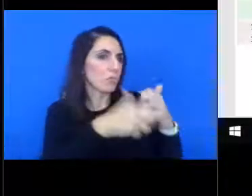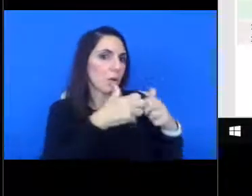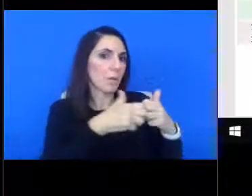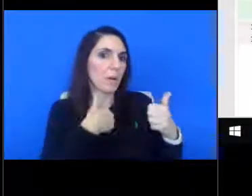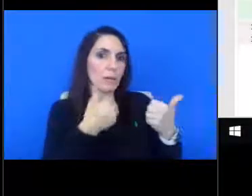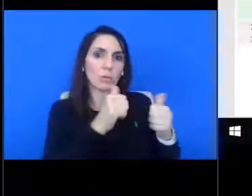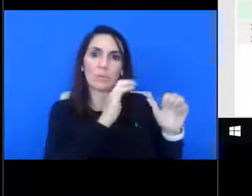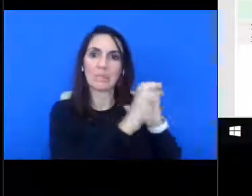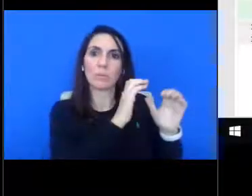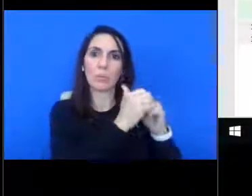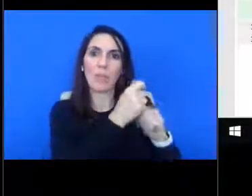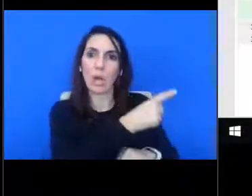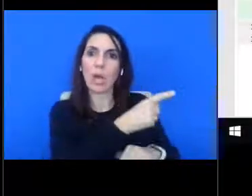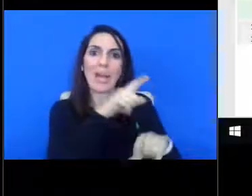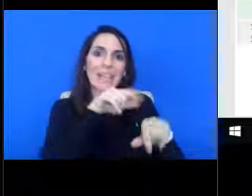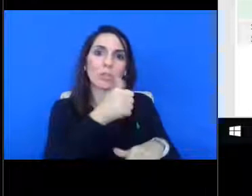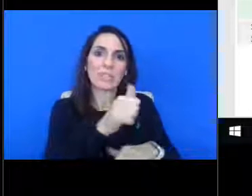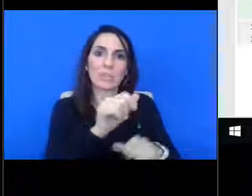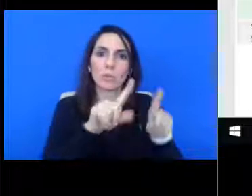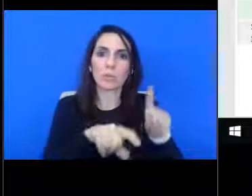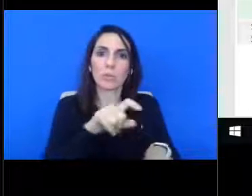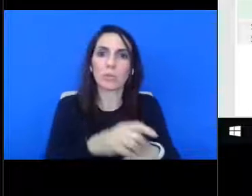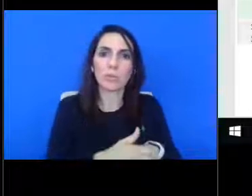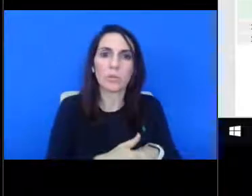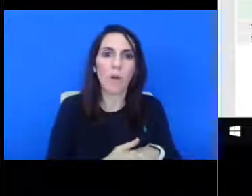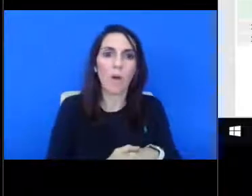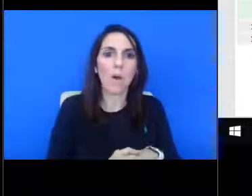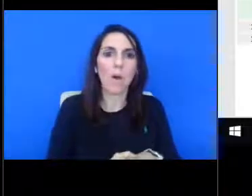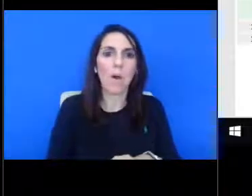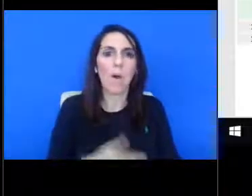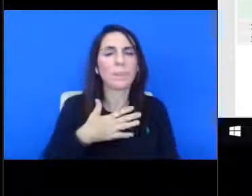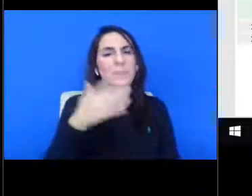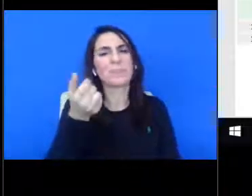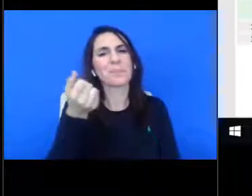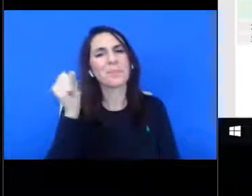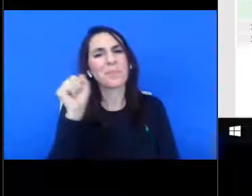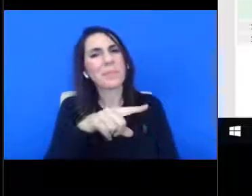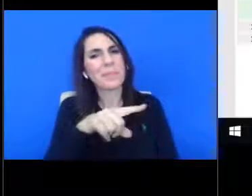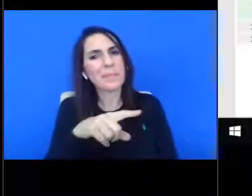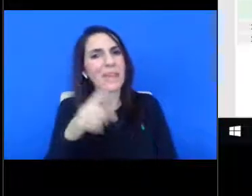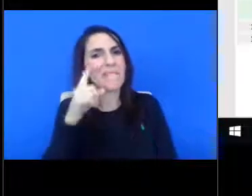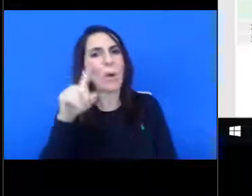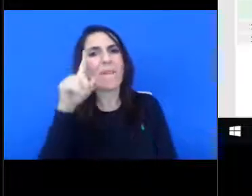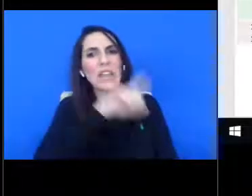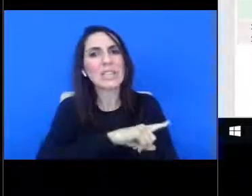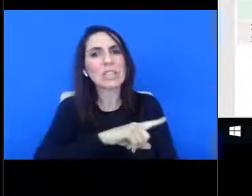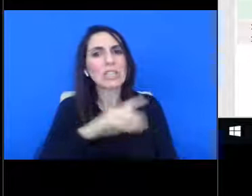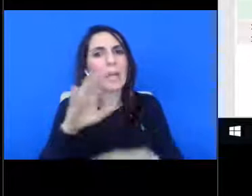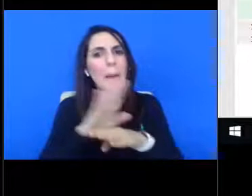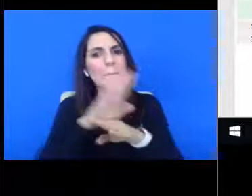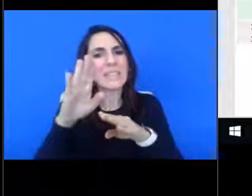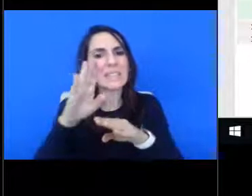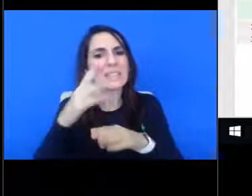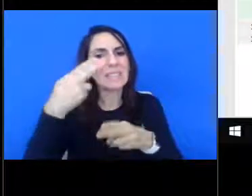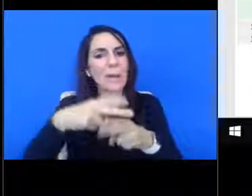communicate with her to answer any questions. So the, just the, the question in regards to the fictitious business name for Wells Landing